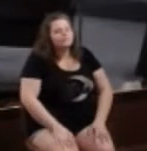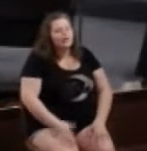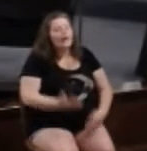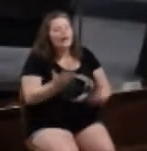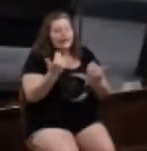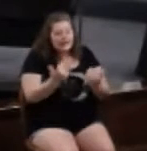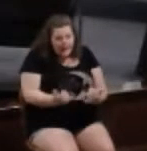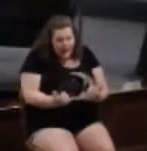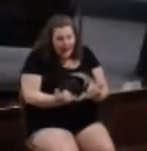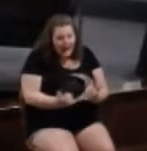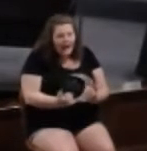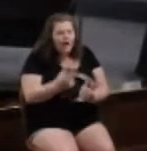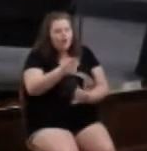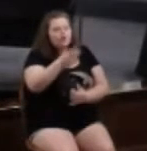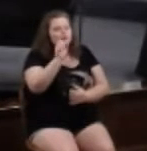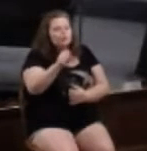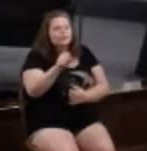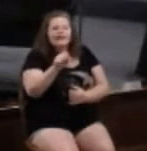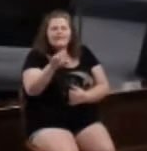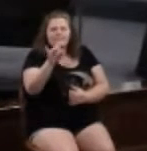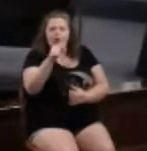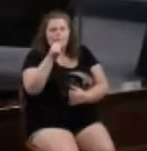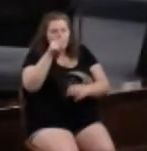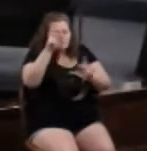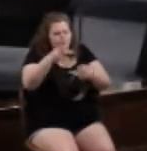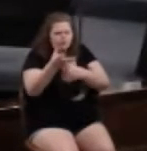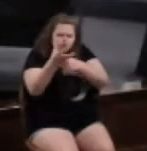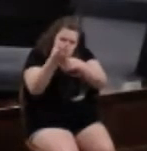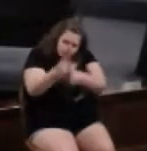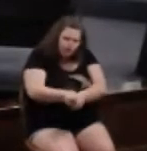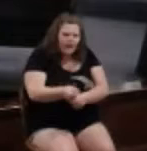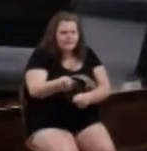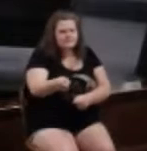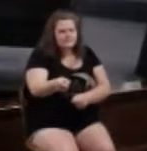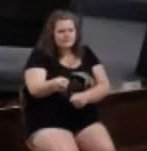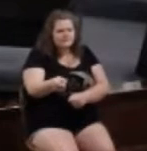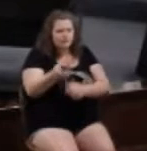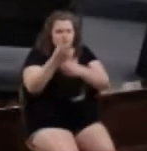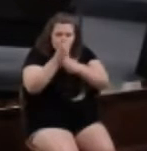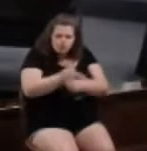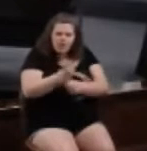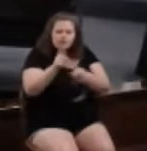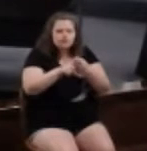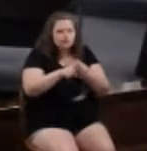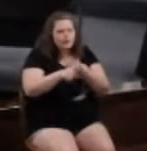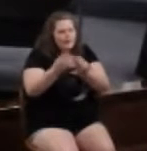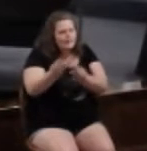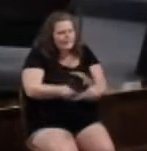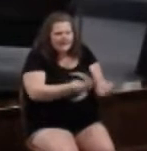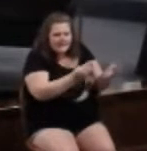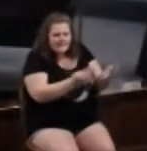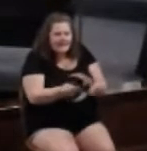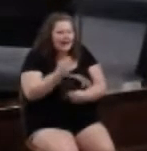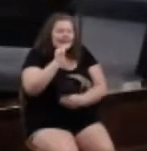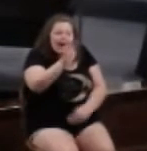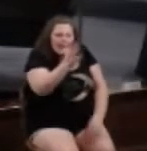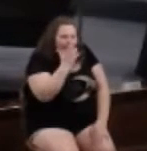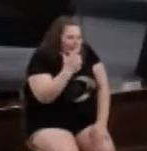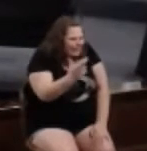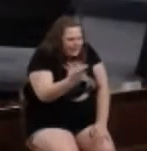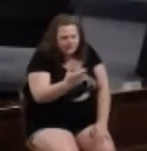Now you can get a trusted person who can mediate for the both of you, not your best friend,